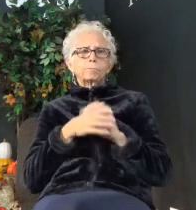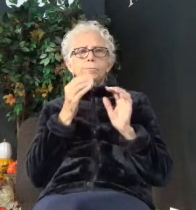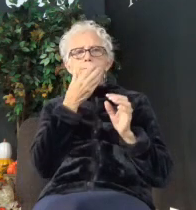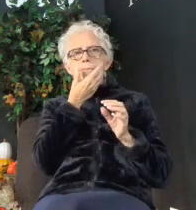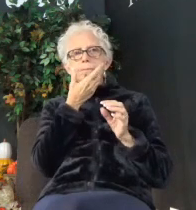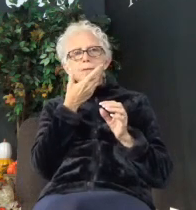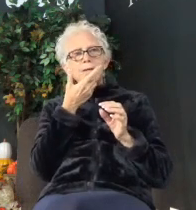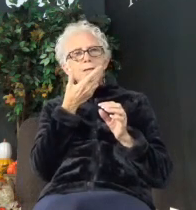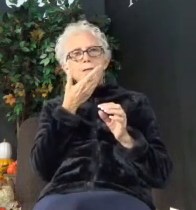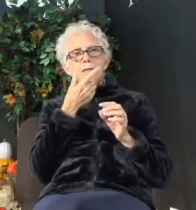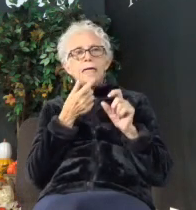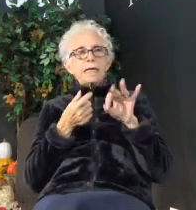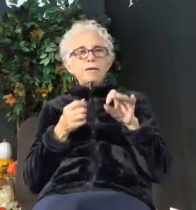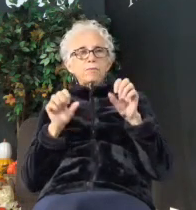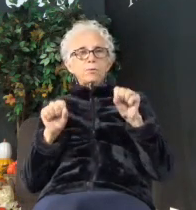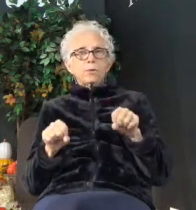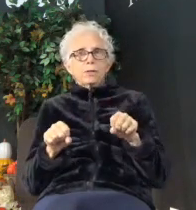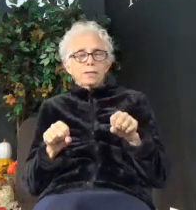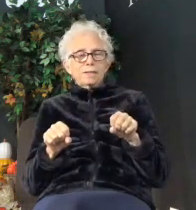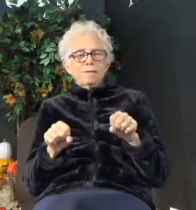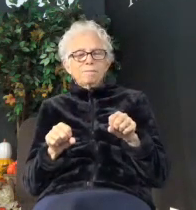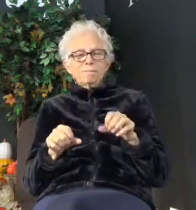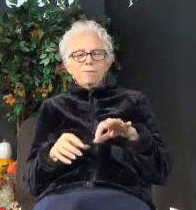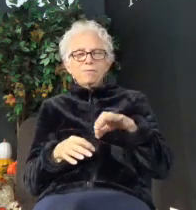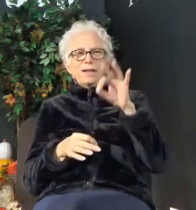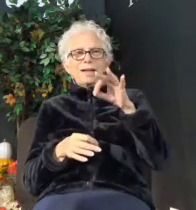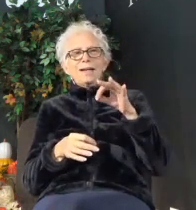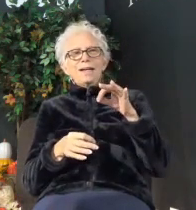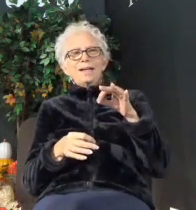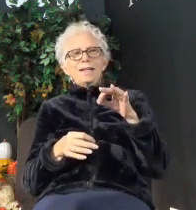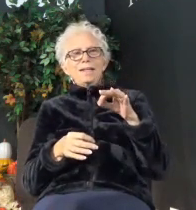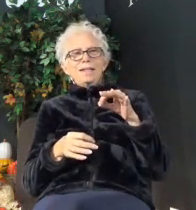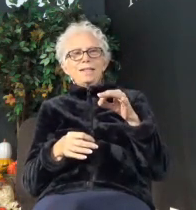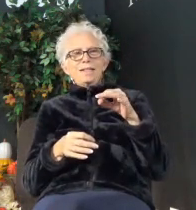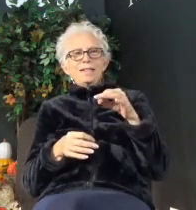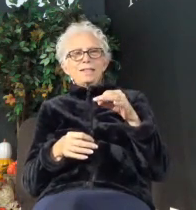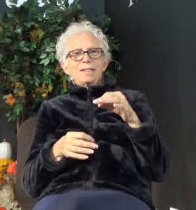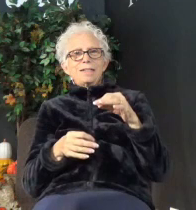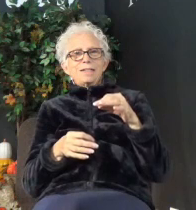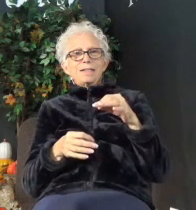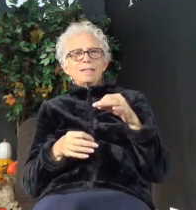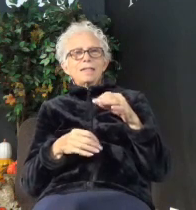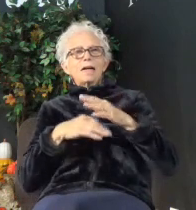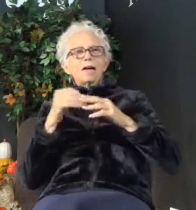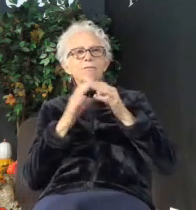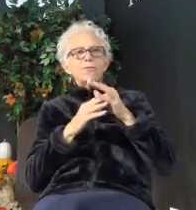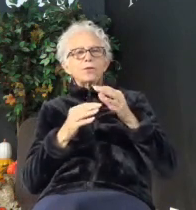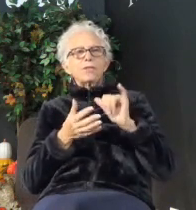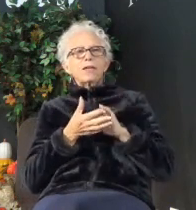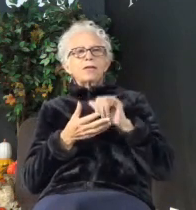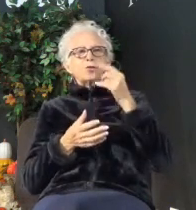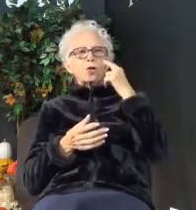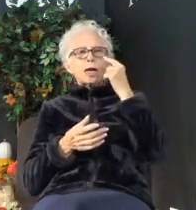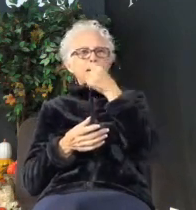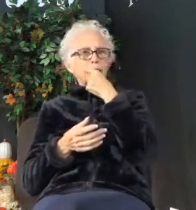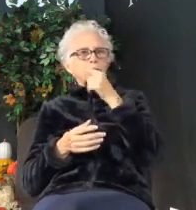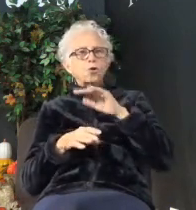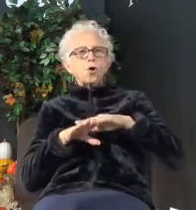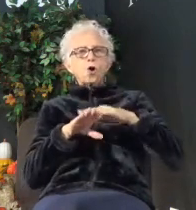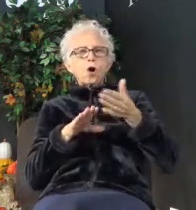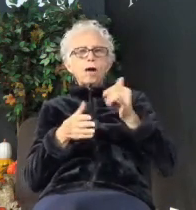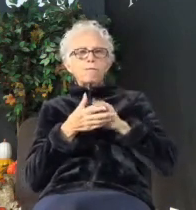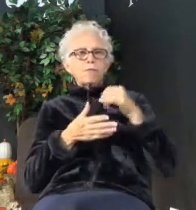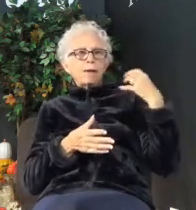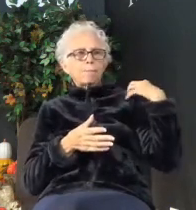But you can find comfort in the fact that you can take your eyes off that boss, that